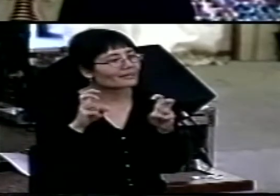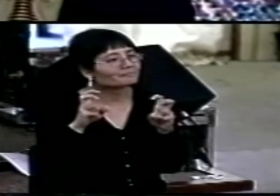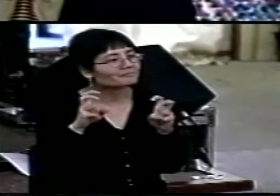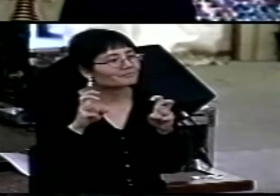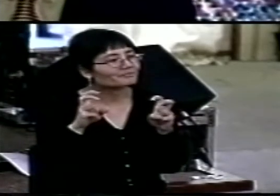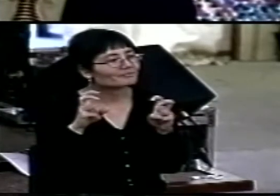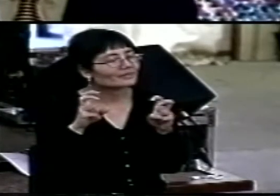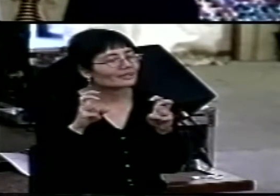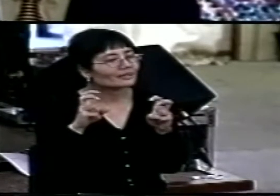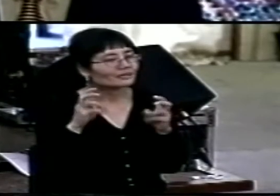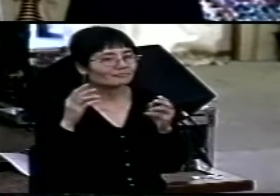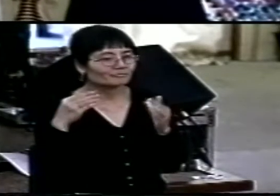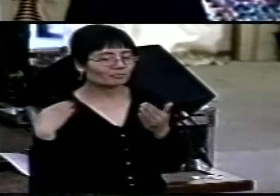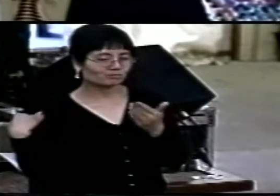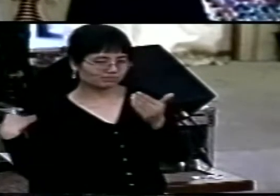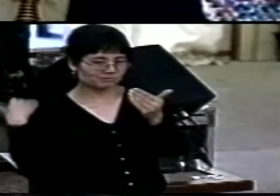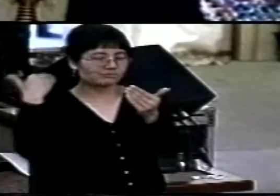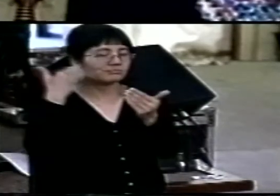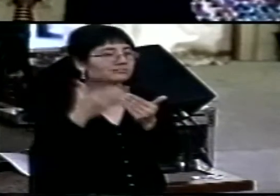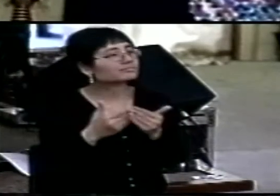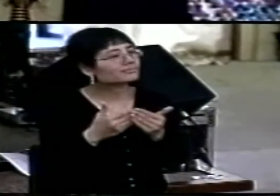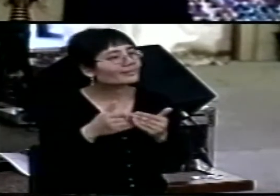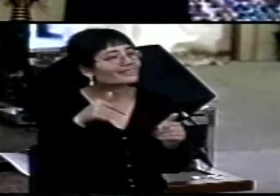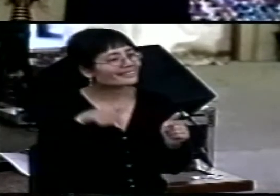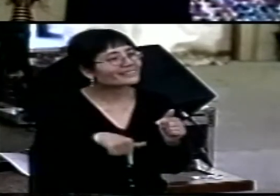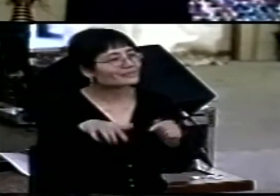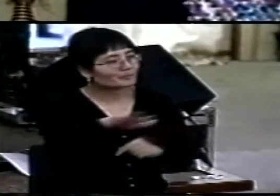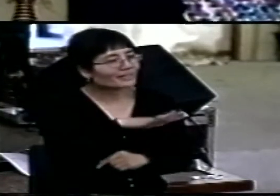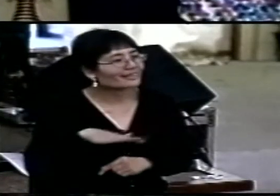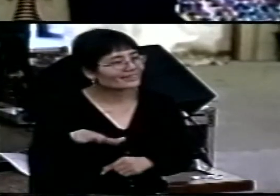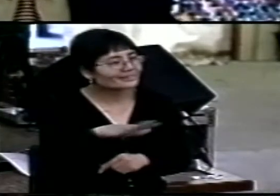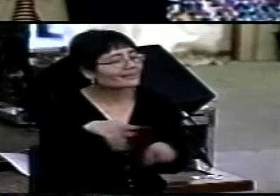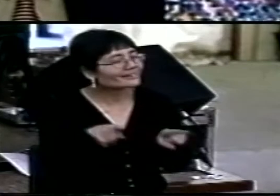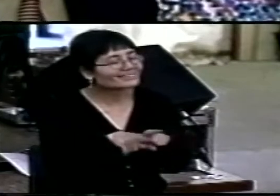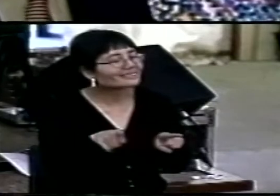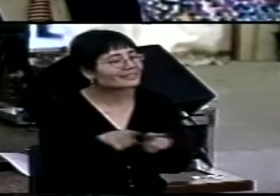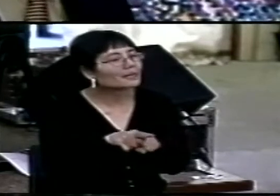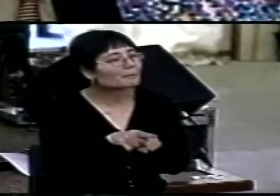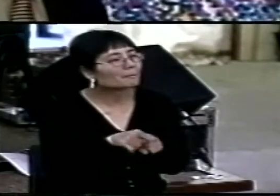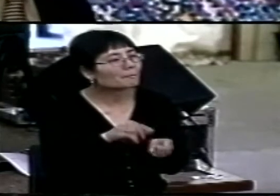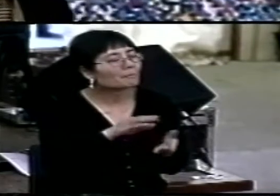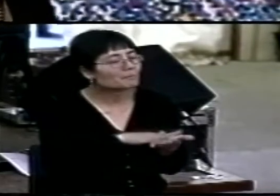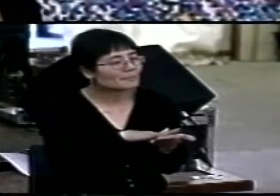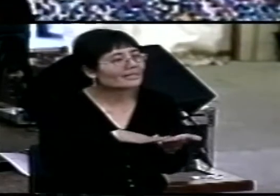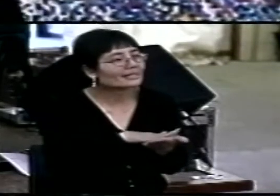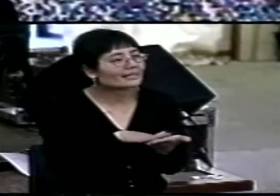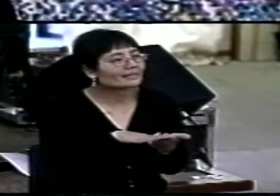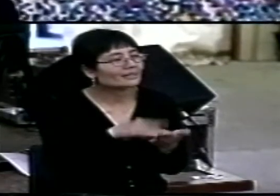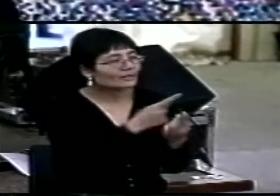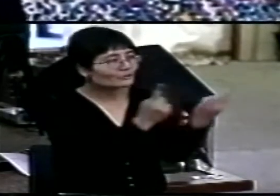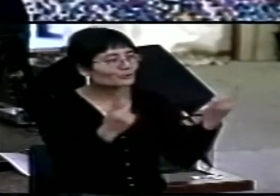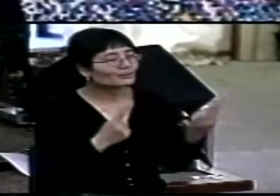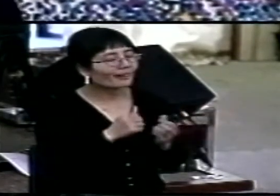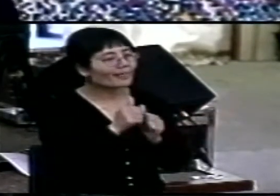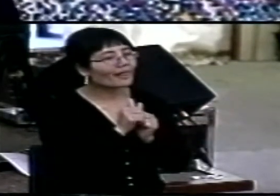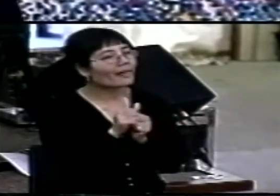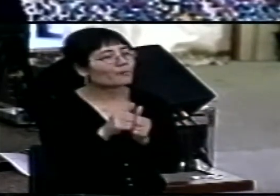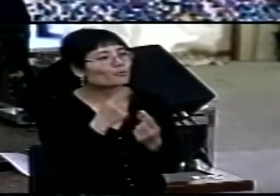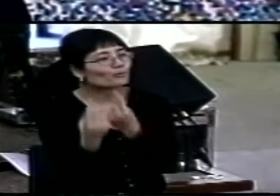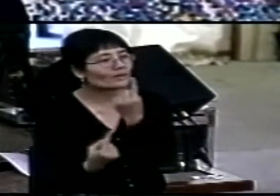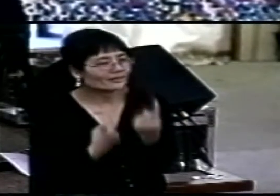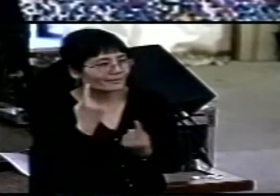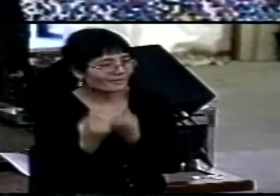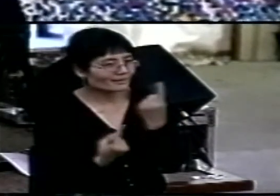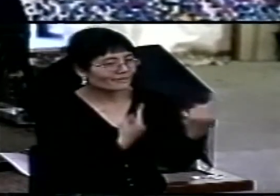been about for so many years. And I hope what it does for each of us is to help us along in that journey I'm sure God is taking